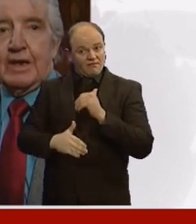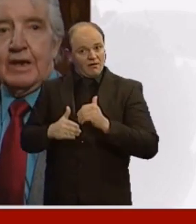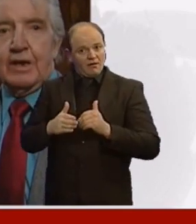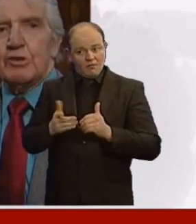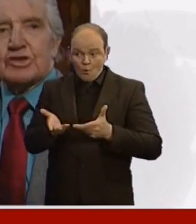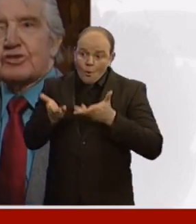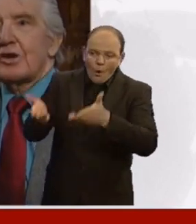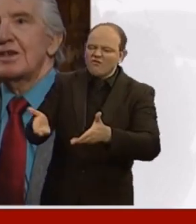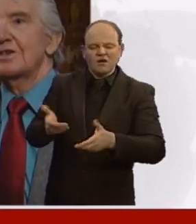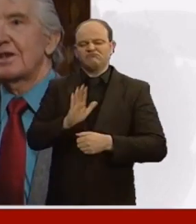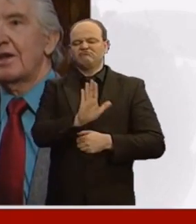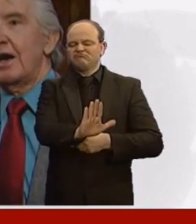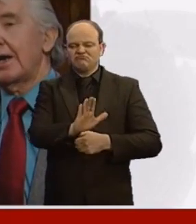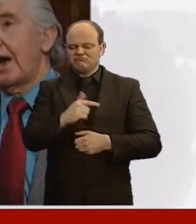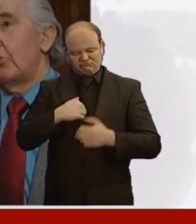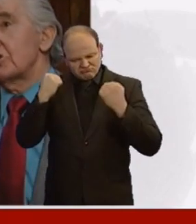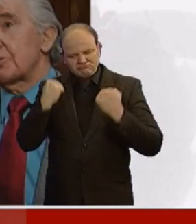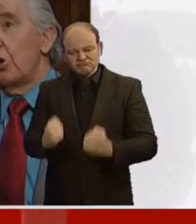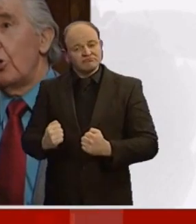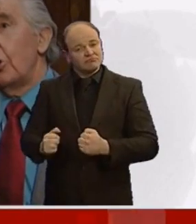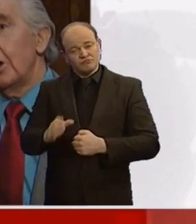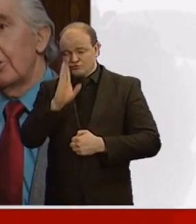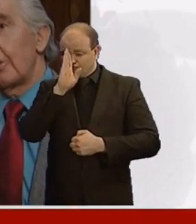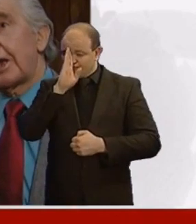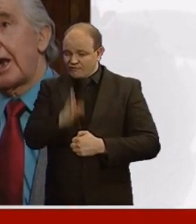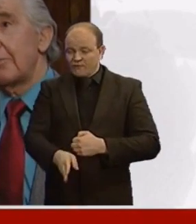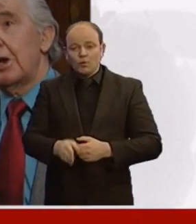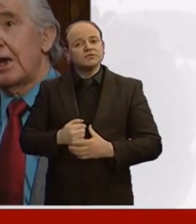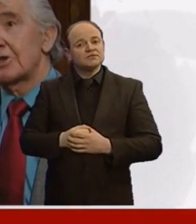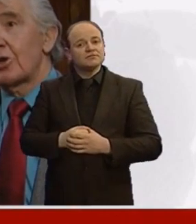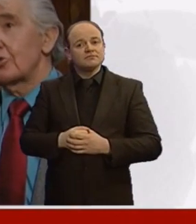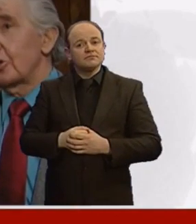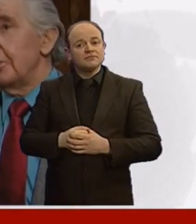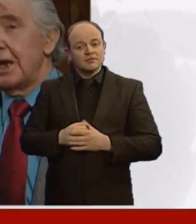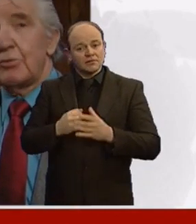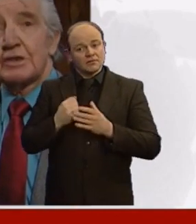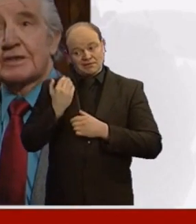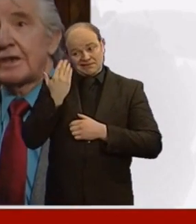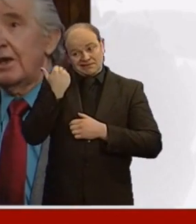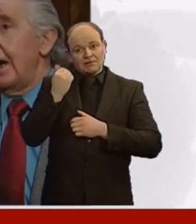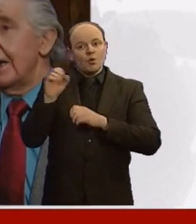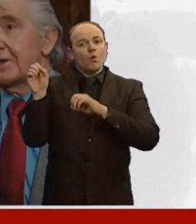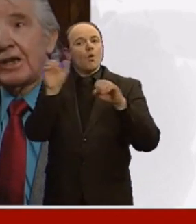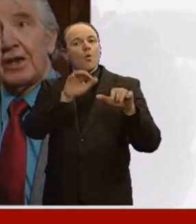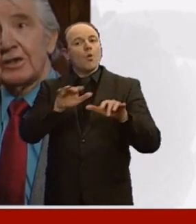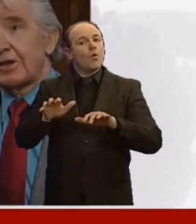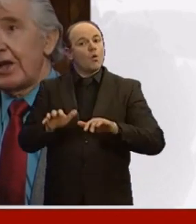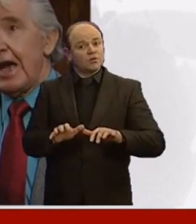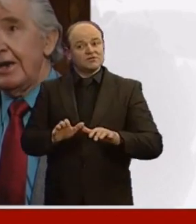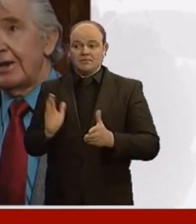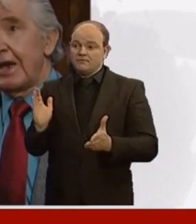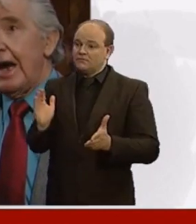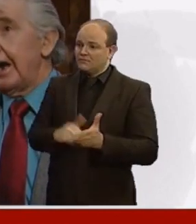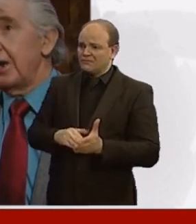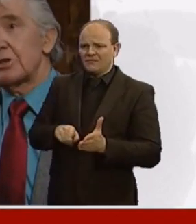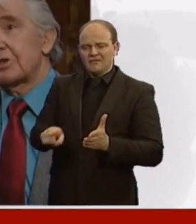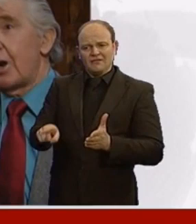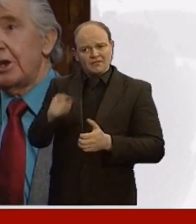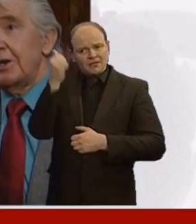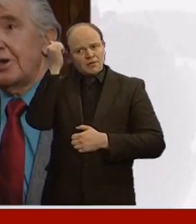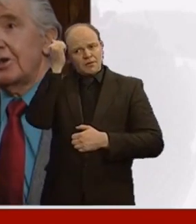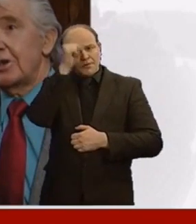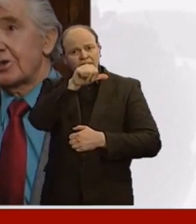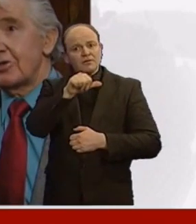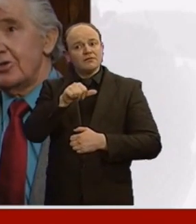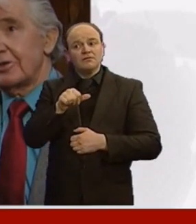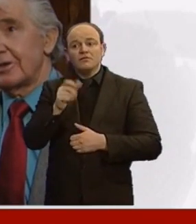promise. He was straight to die and what's more when he came here last autumn he was still articulate to the end and he was